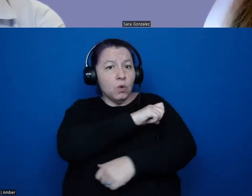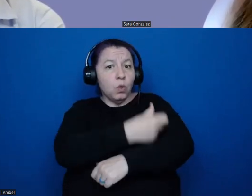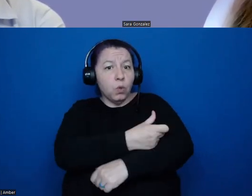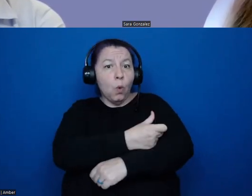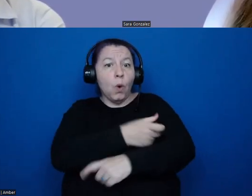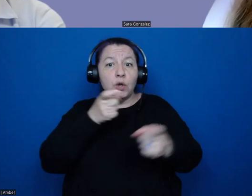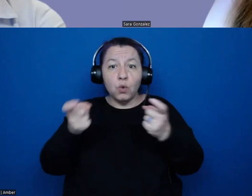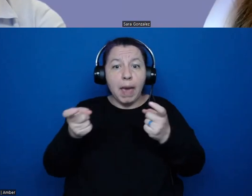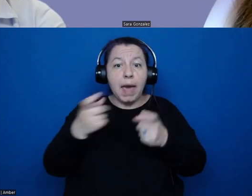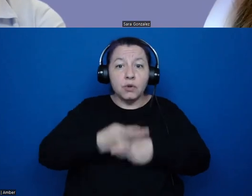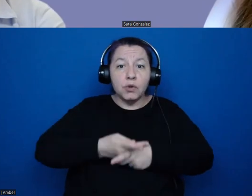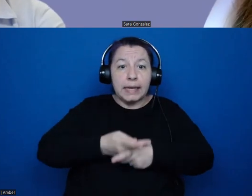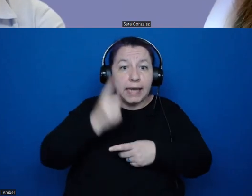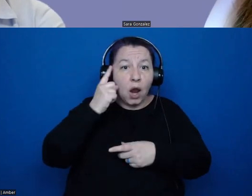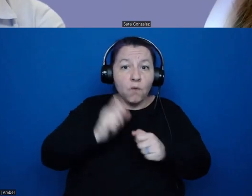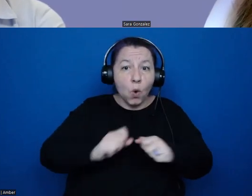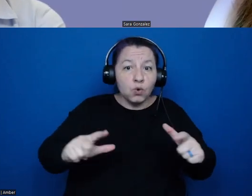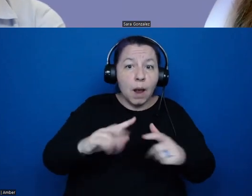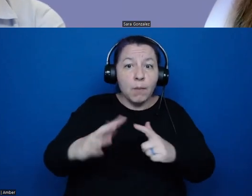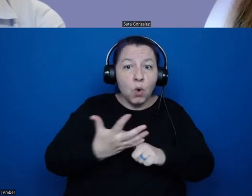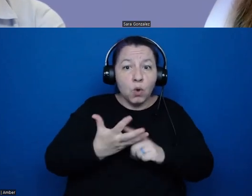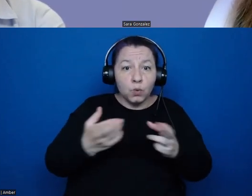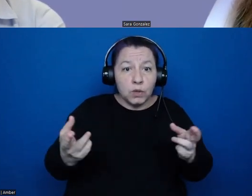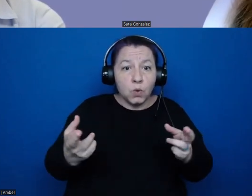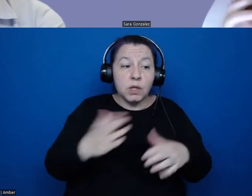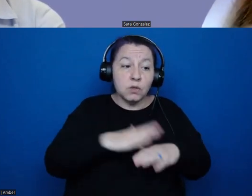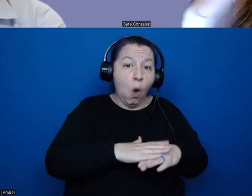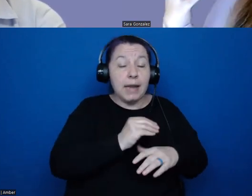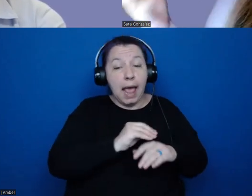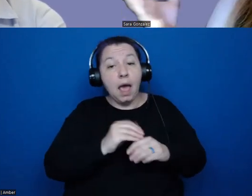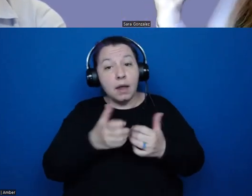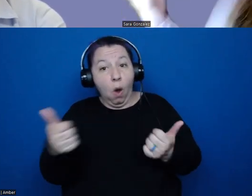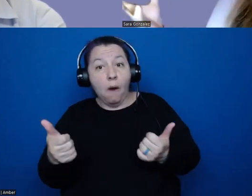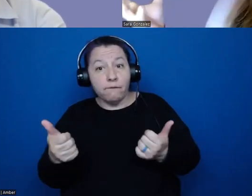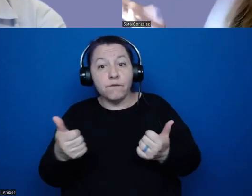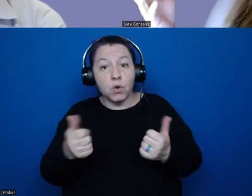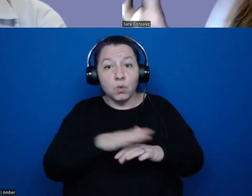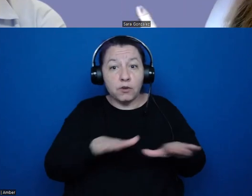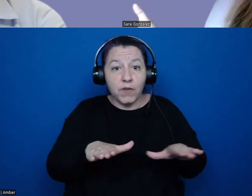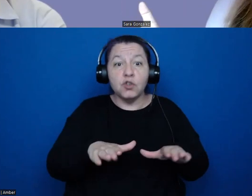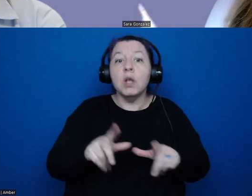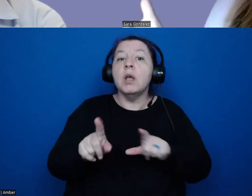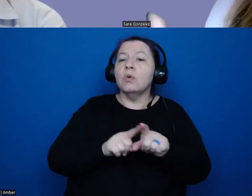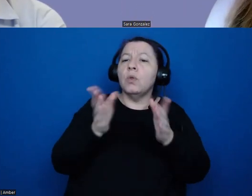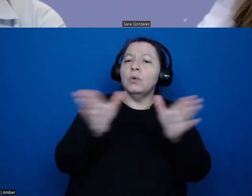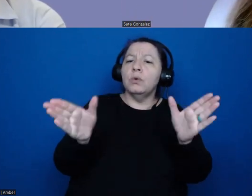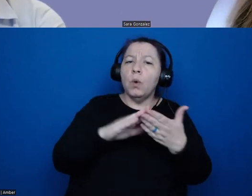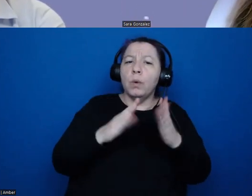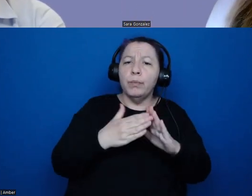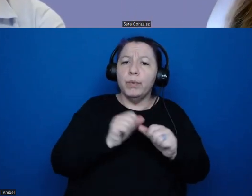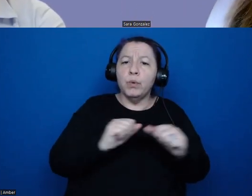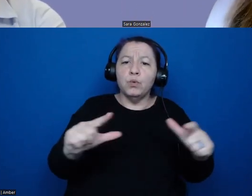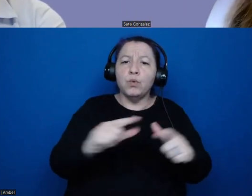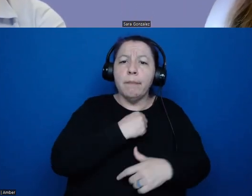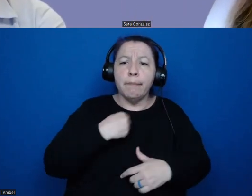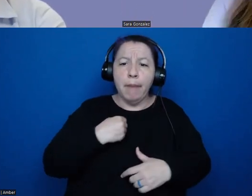and care for tribal cultural resources on and off reservation. There's also the general community of tribal members that are enrolled